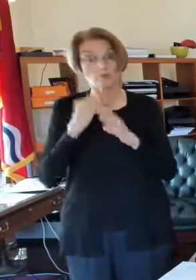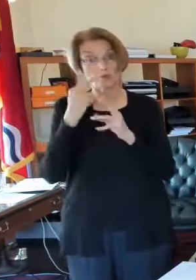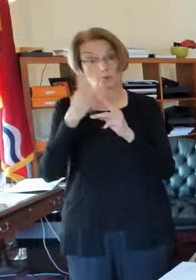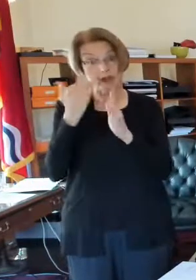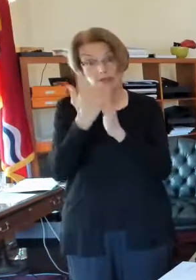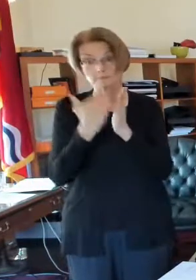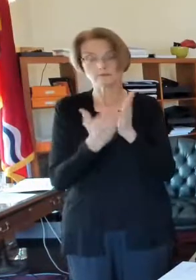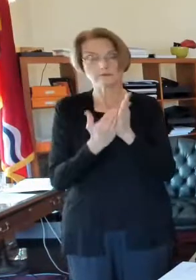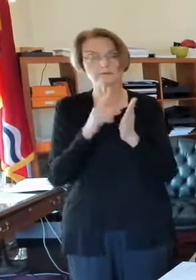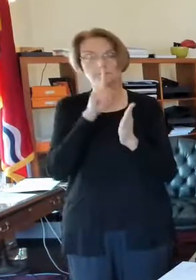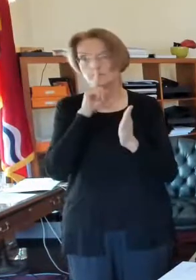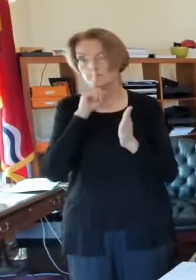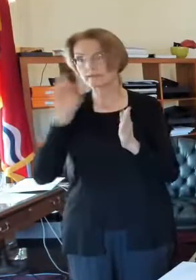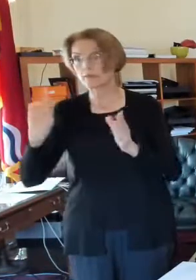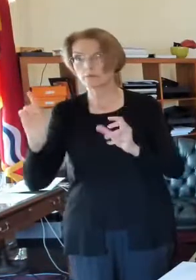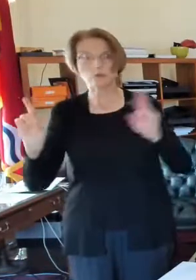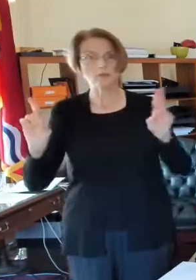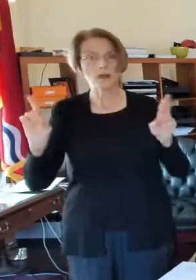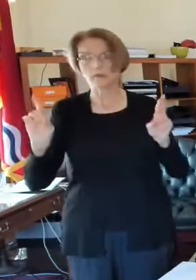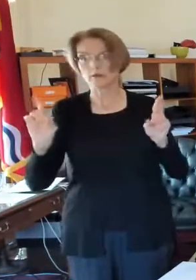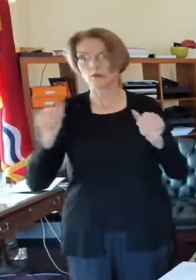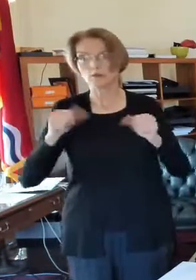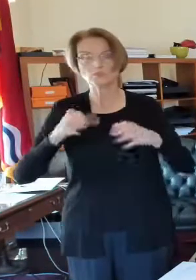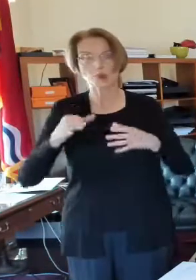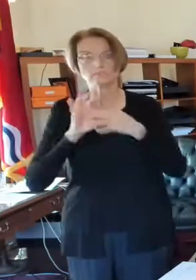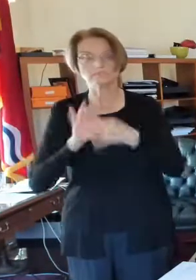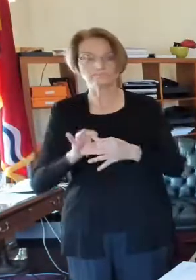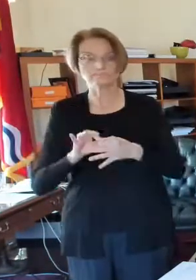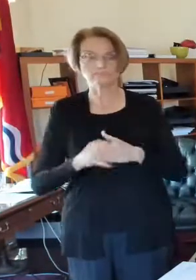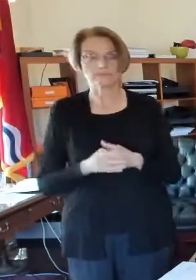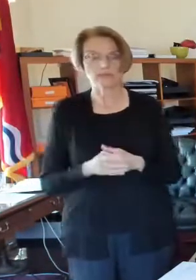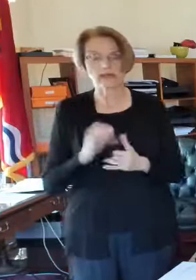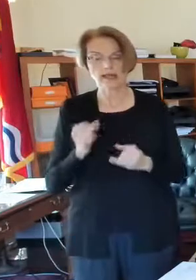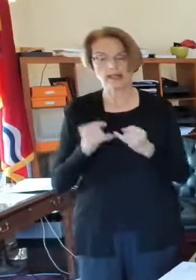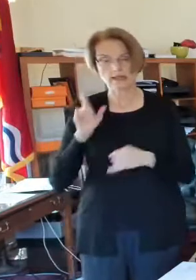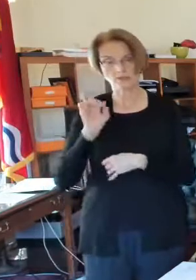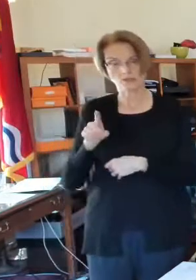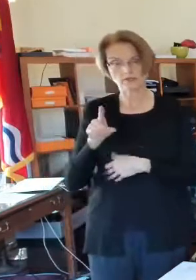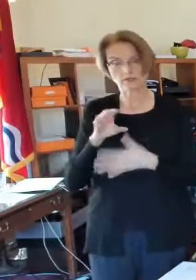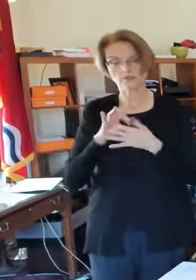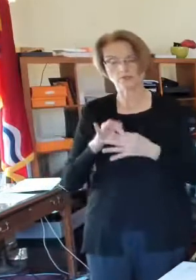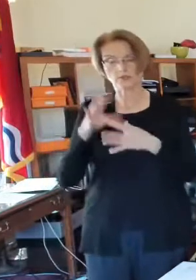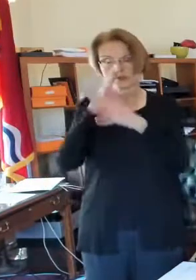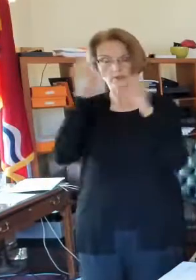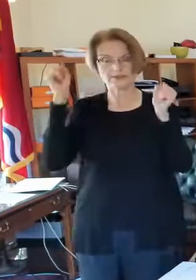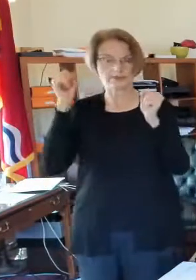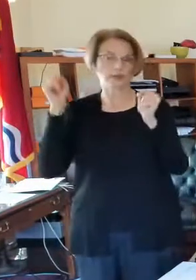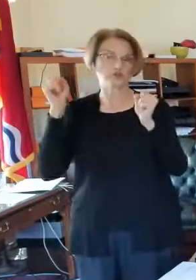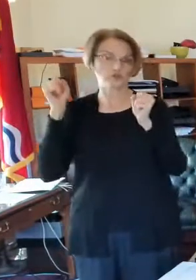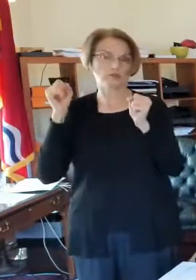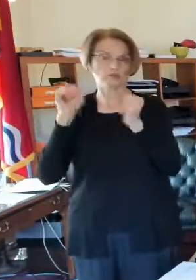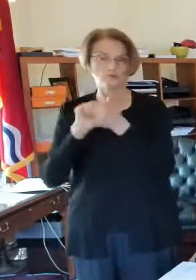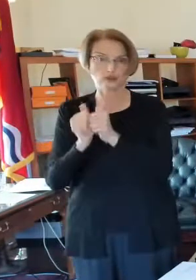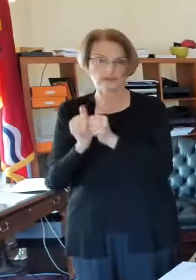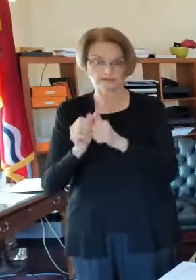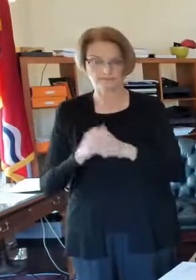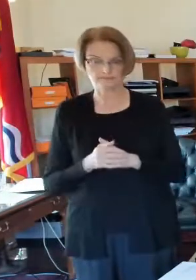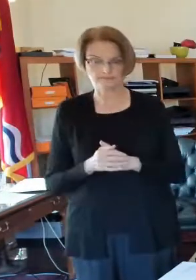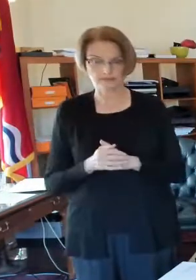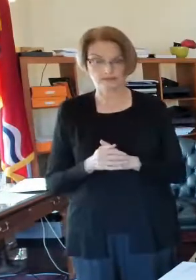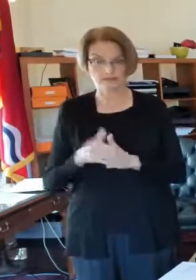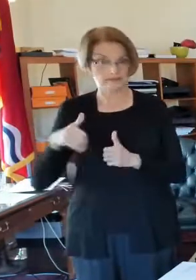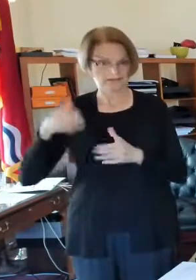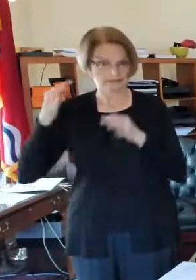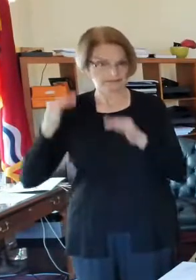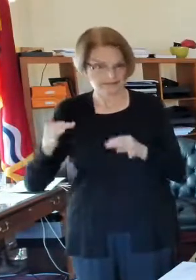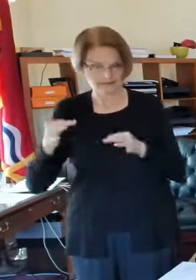we'll see. Last election question. has to do with the presidential race that remains undecided. Chris's question